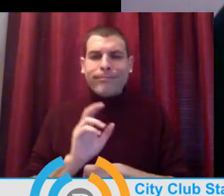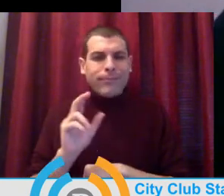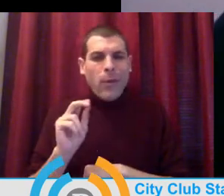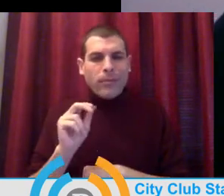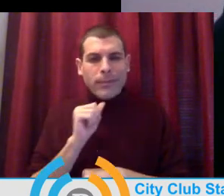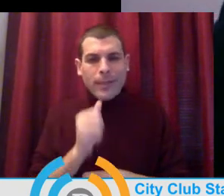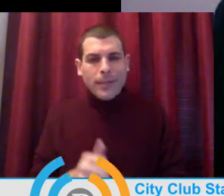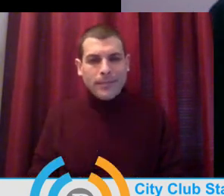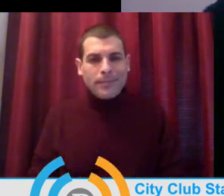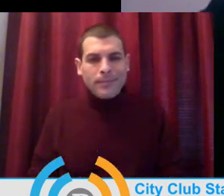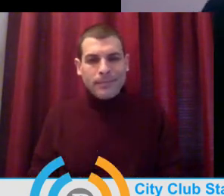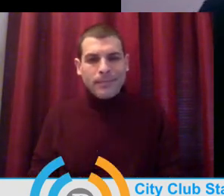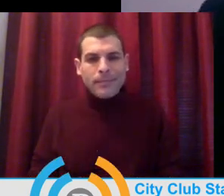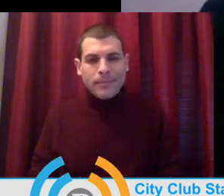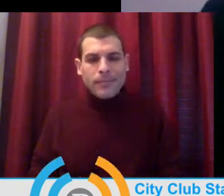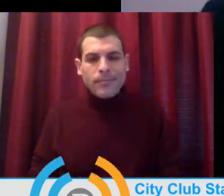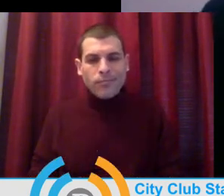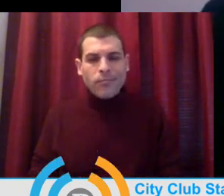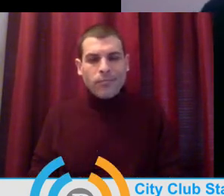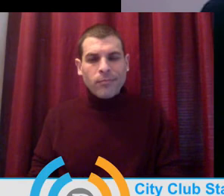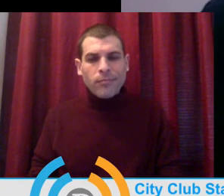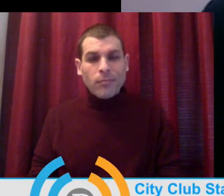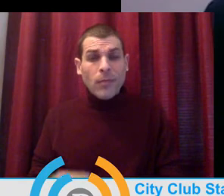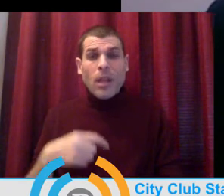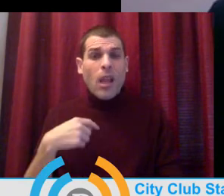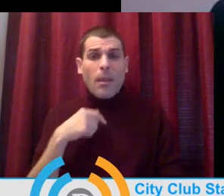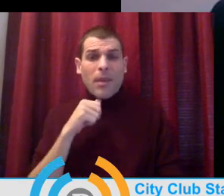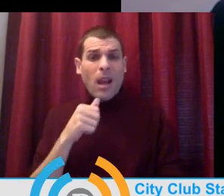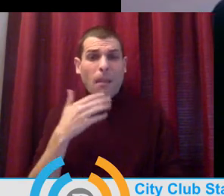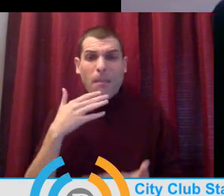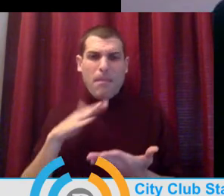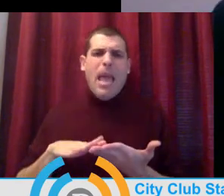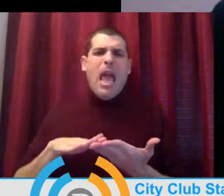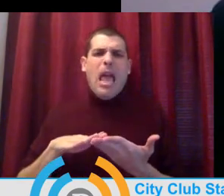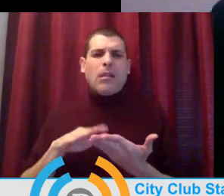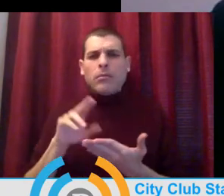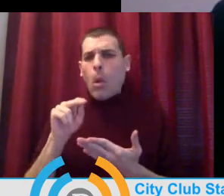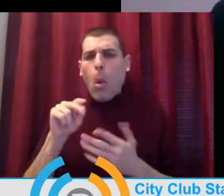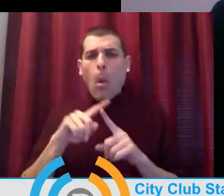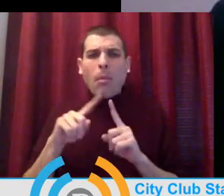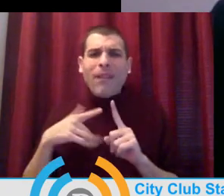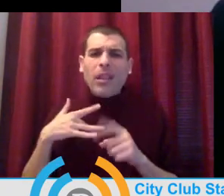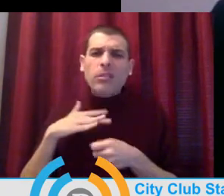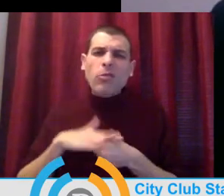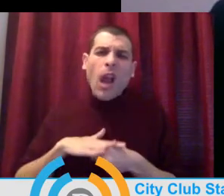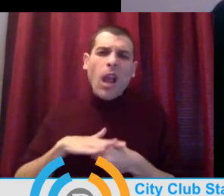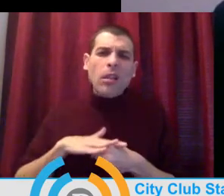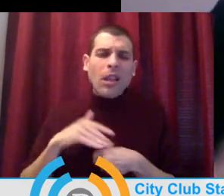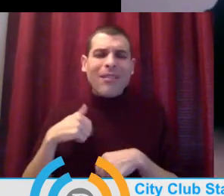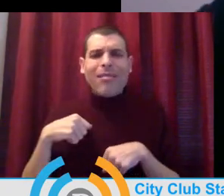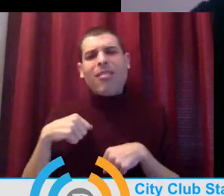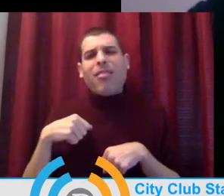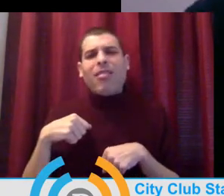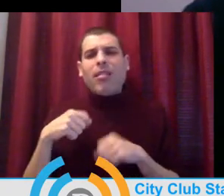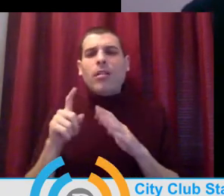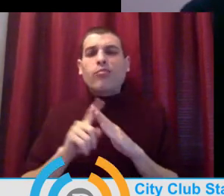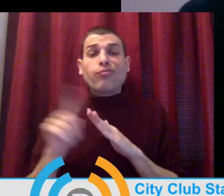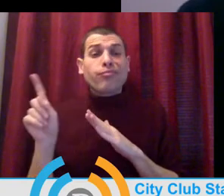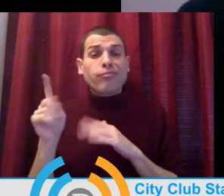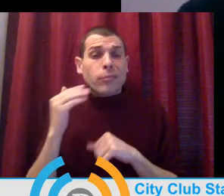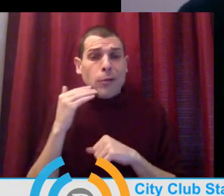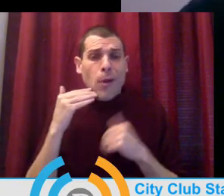Uh, we are not bad students. We just dislike the stress it gives us, so we decide to run away from it.